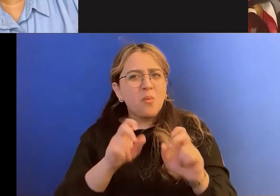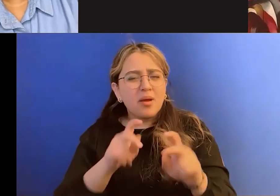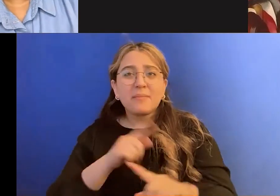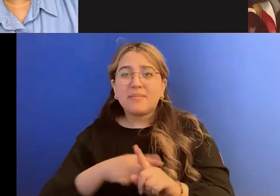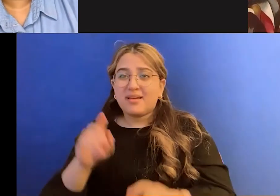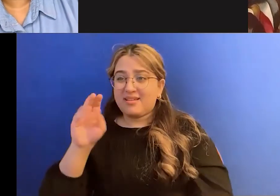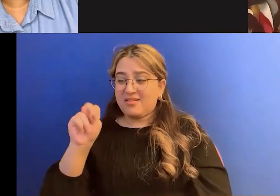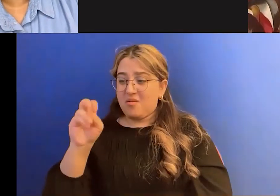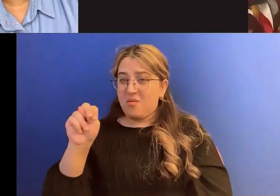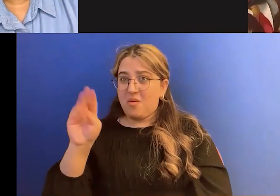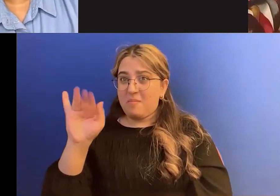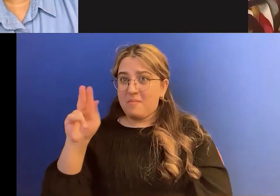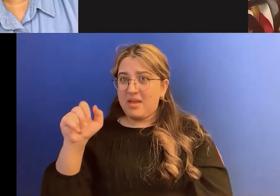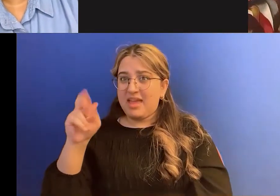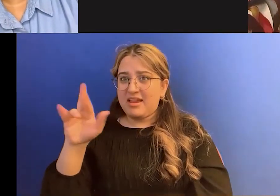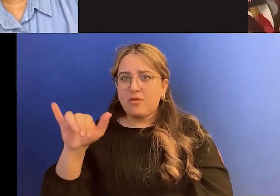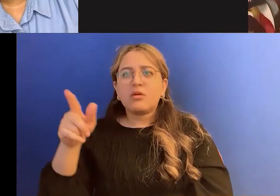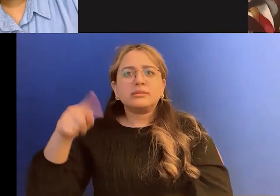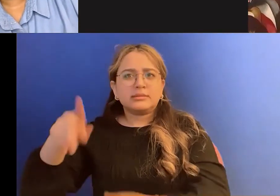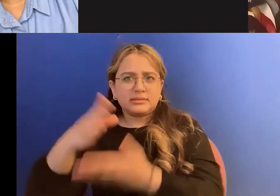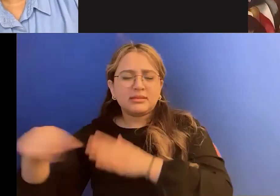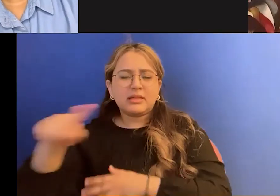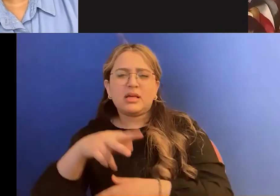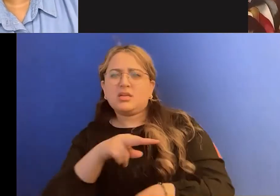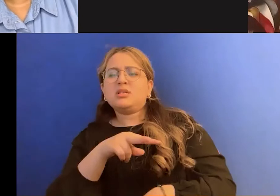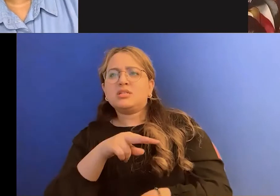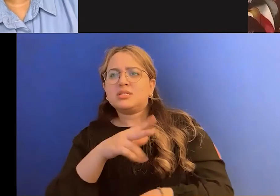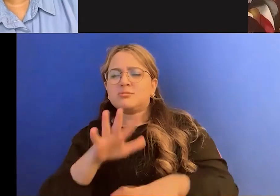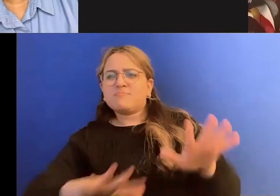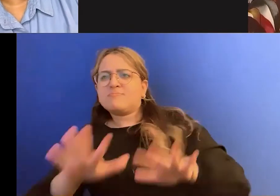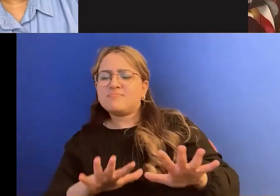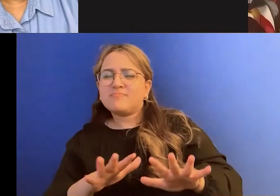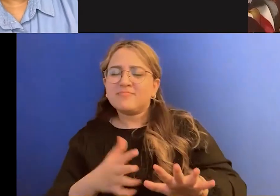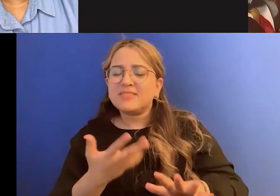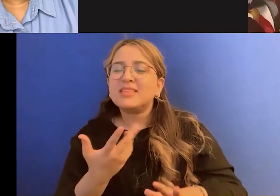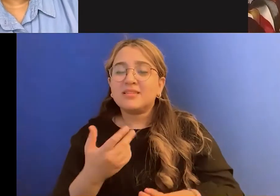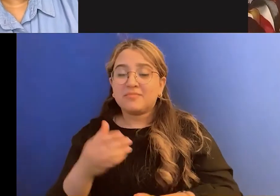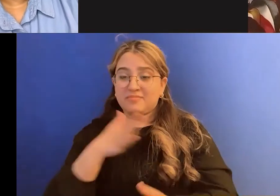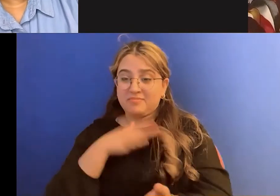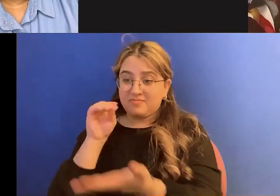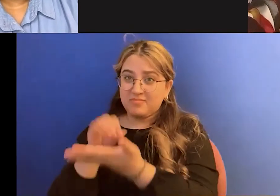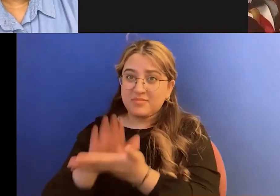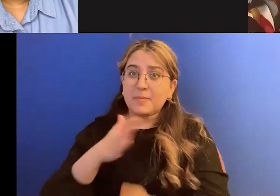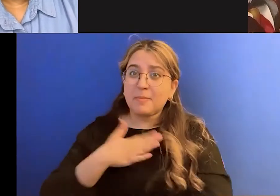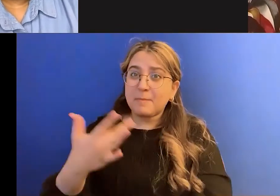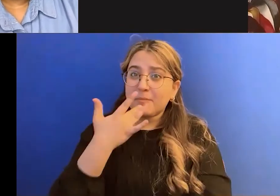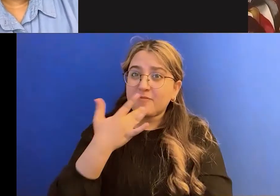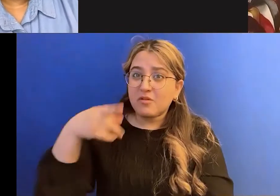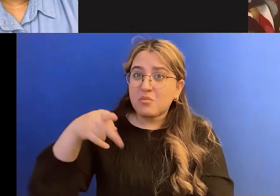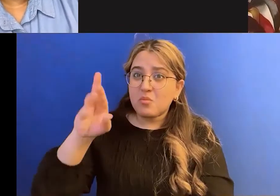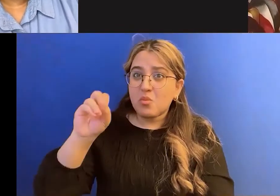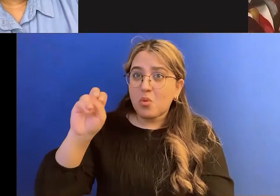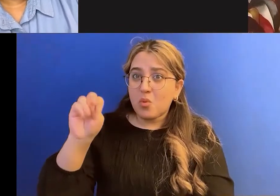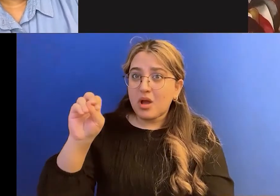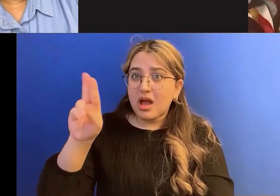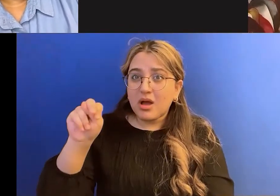feathers and, um, you know, putting my preferred pronouns and stuff like that, it really, um, pissed people off. I